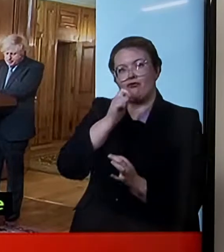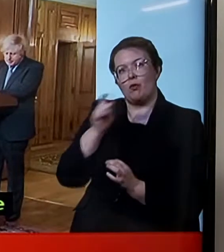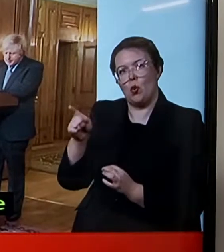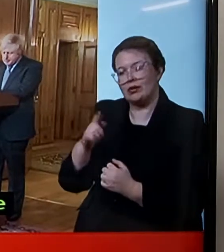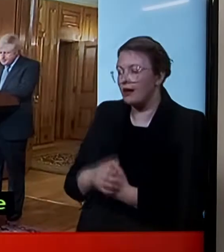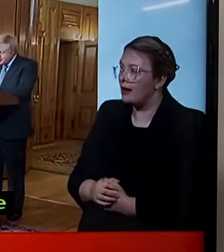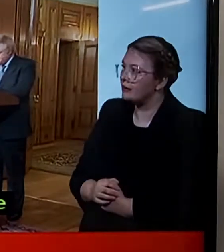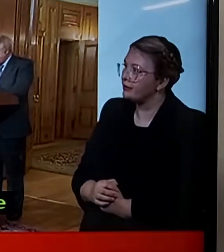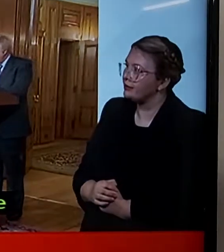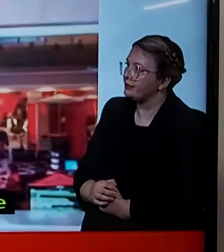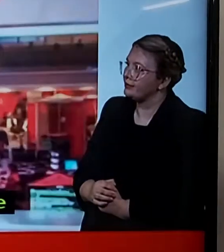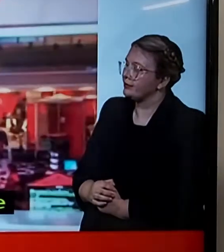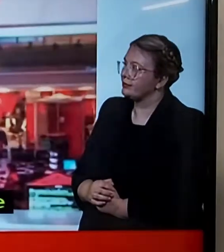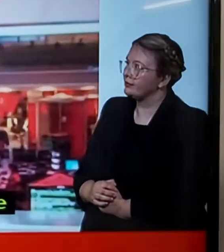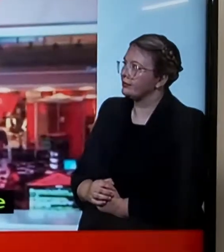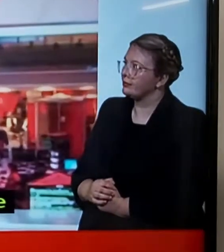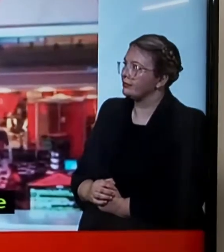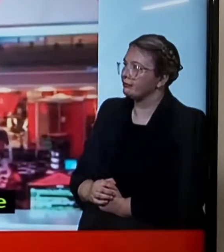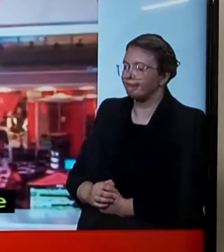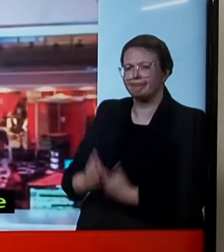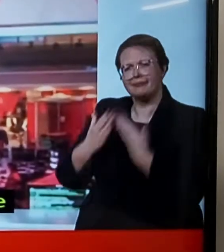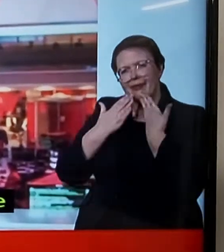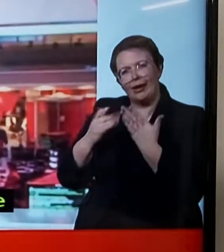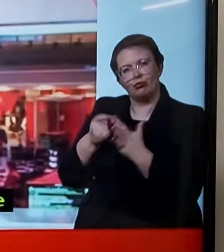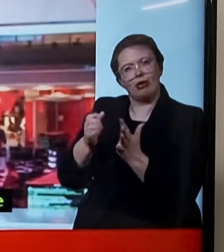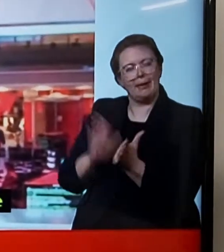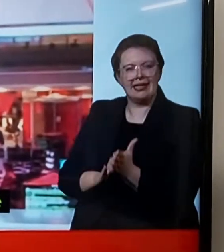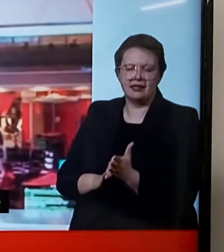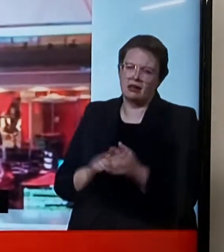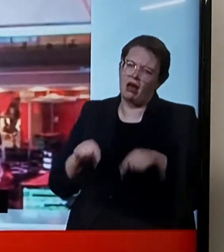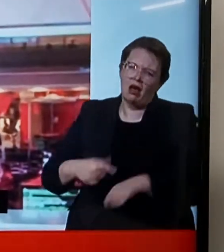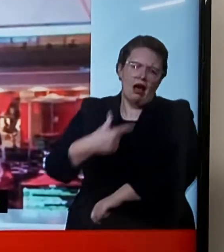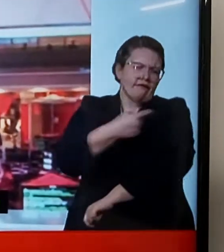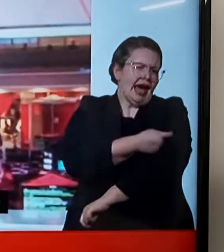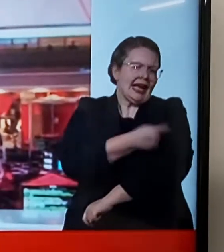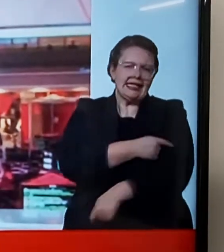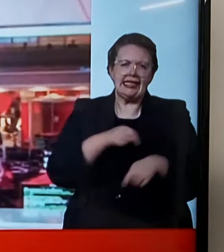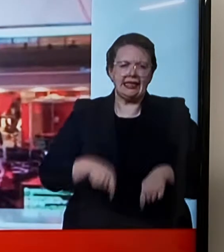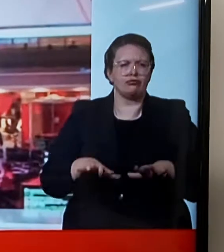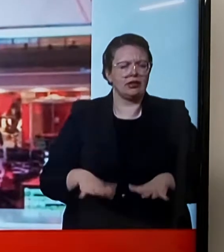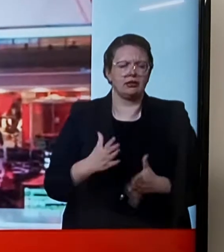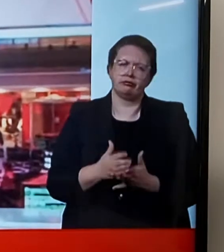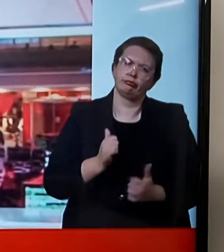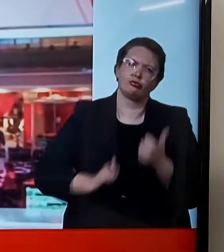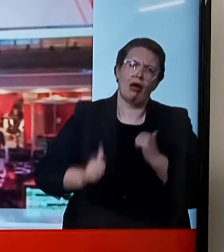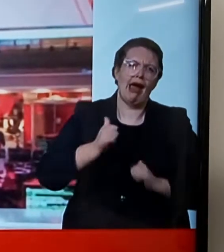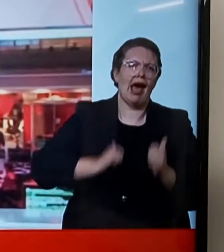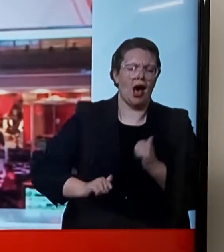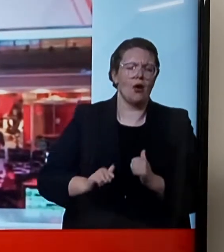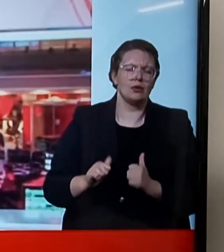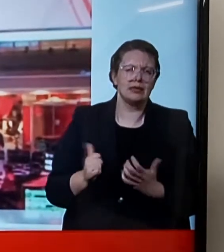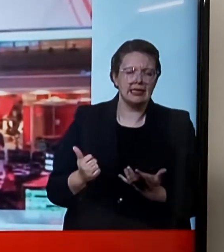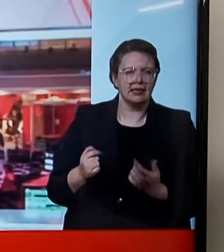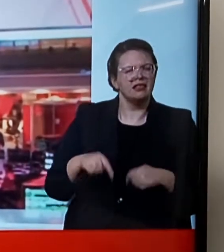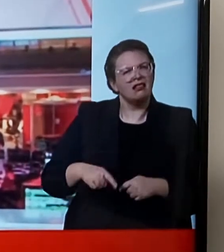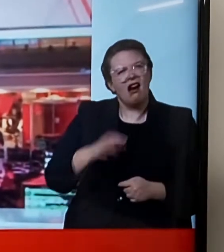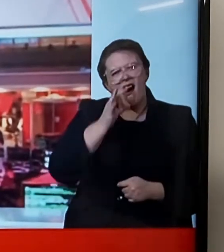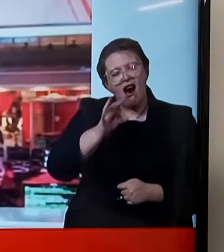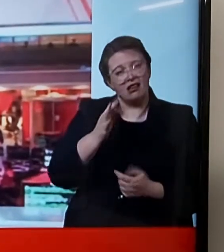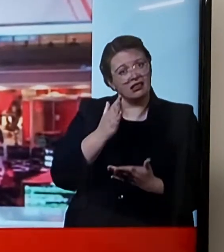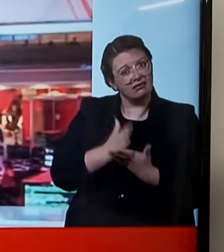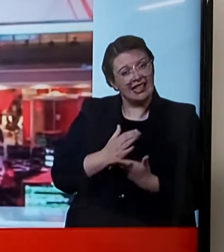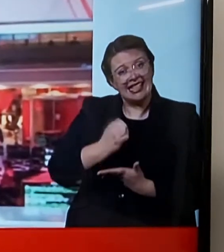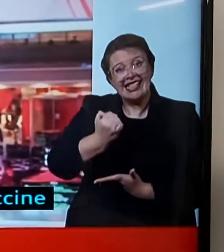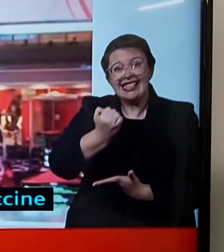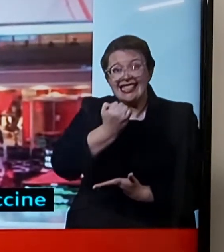The vaccine programme is a huge source of pride to so many people, but can you get a firm date for when